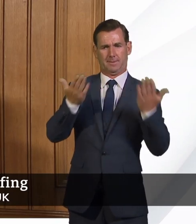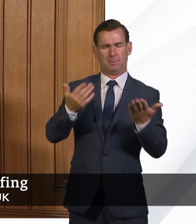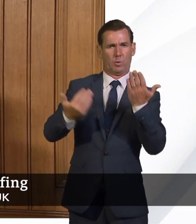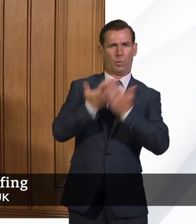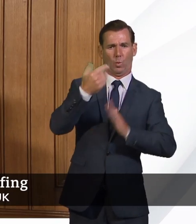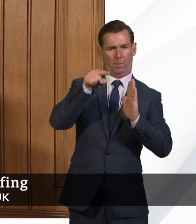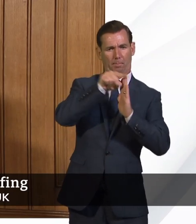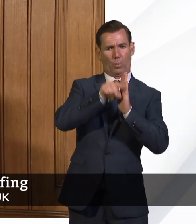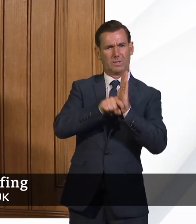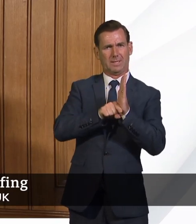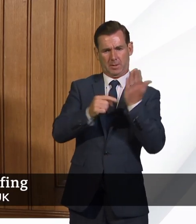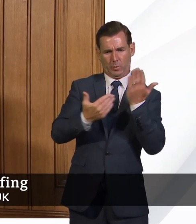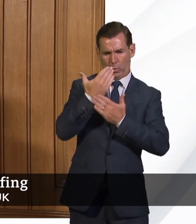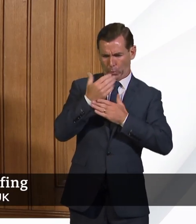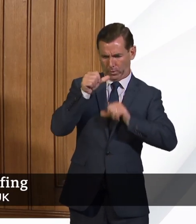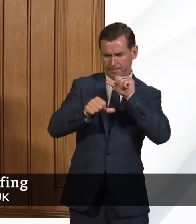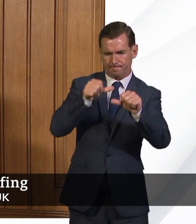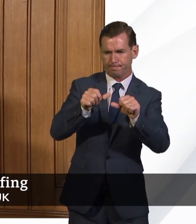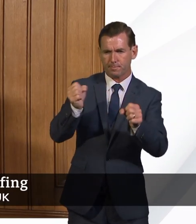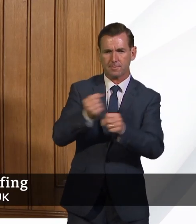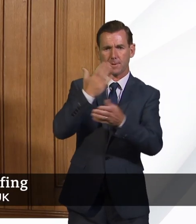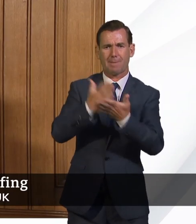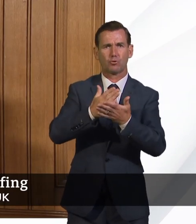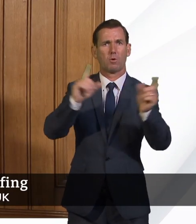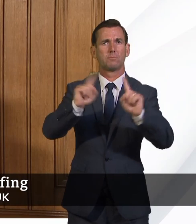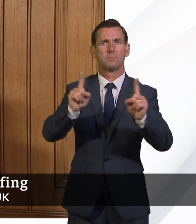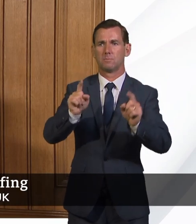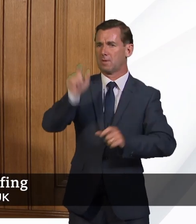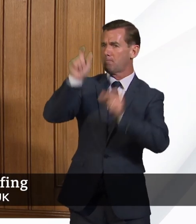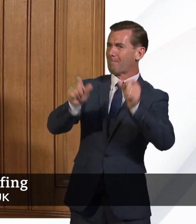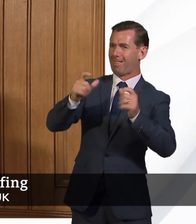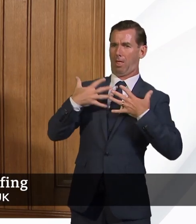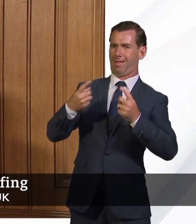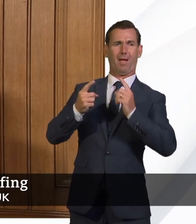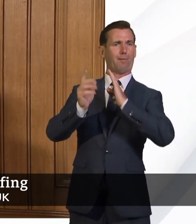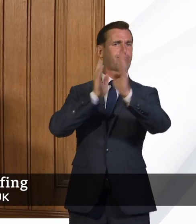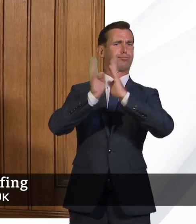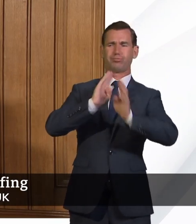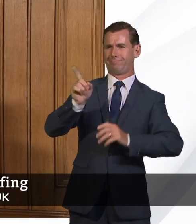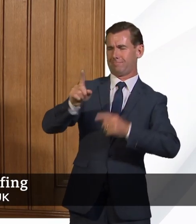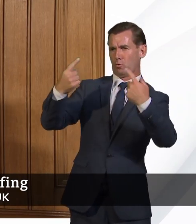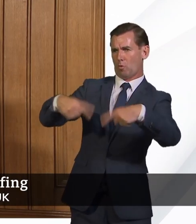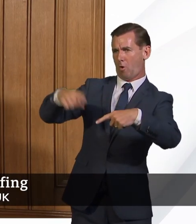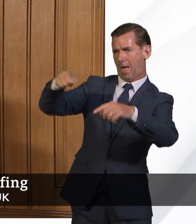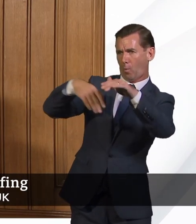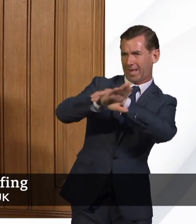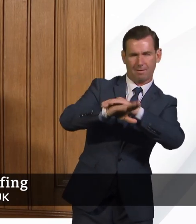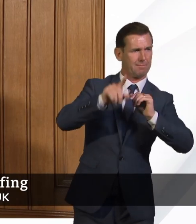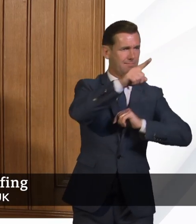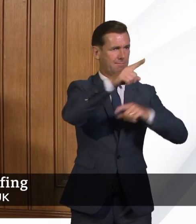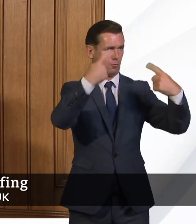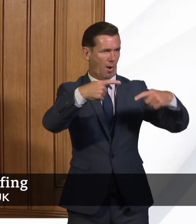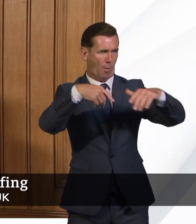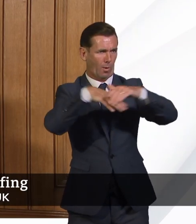processes in place to ensure that we minimize the risk of spread. So if I give you some of the examples of